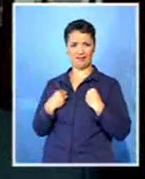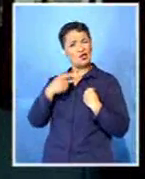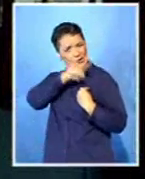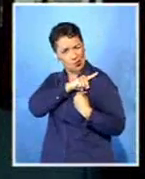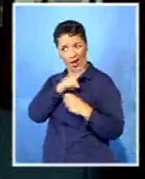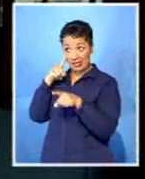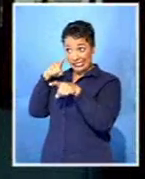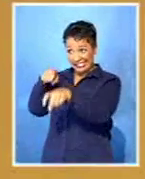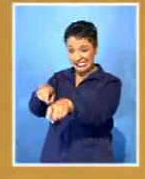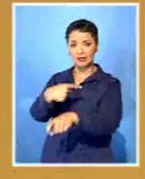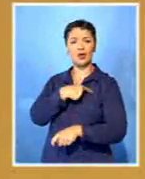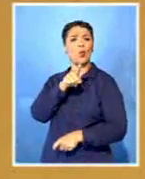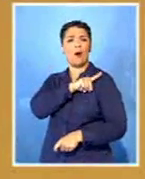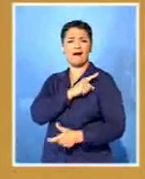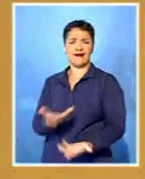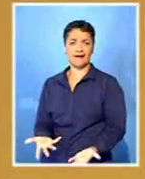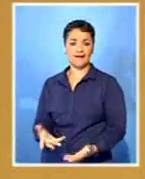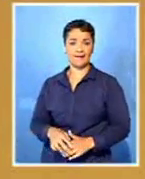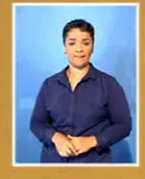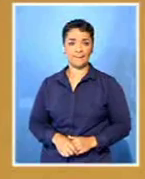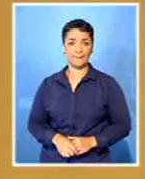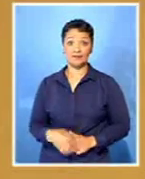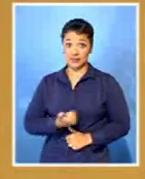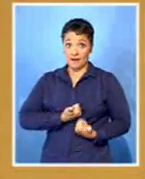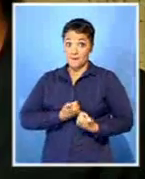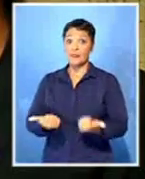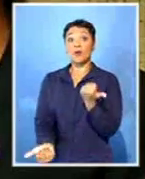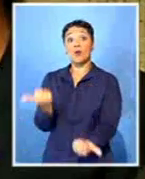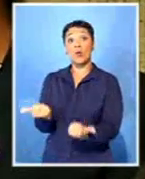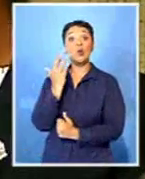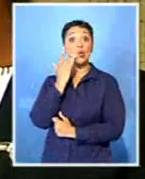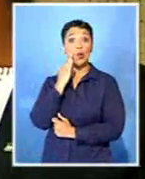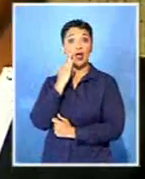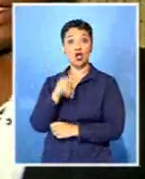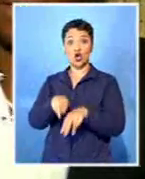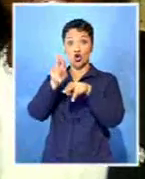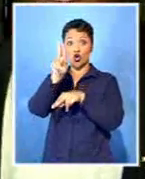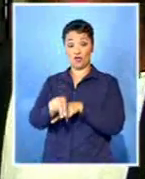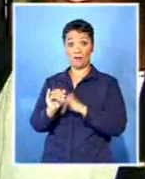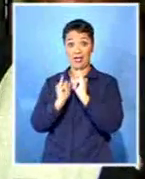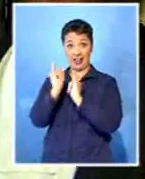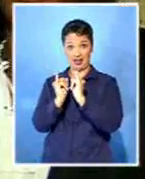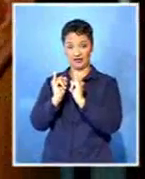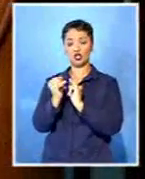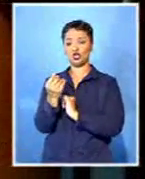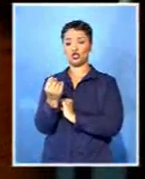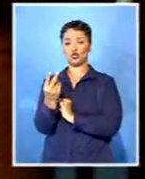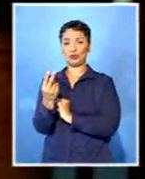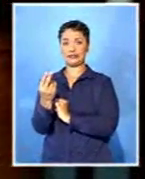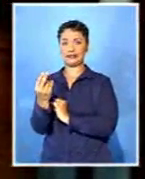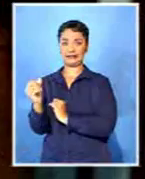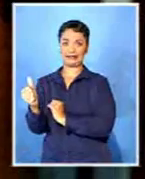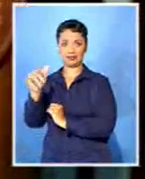are standing on. The matter will be back in court on November the 22nd. Chris Alda Lewis,